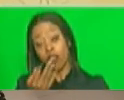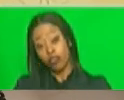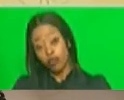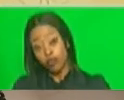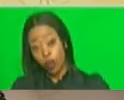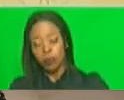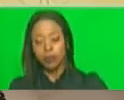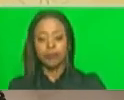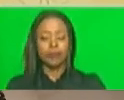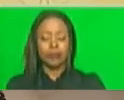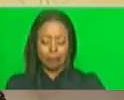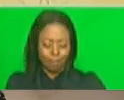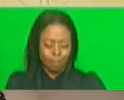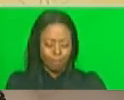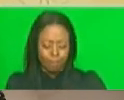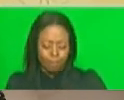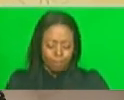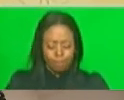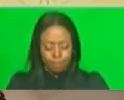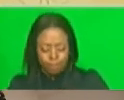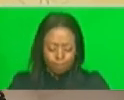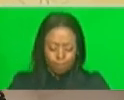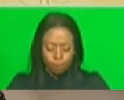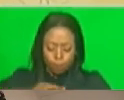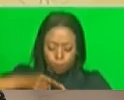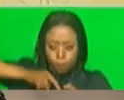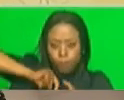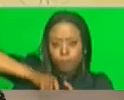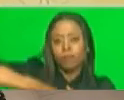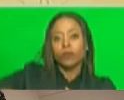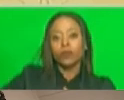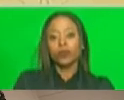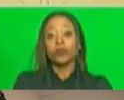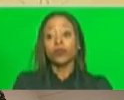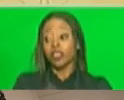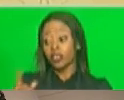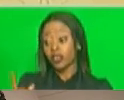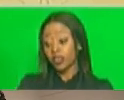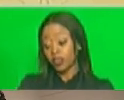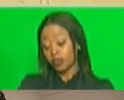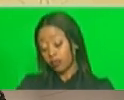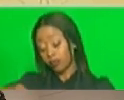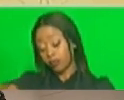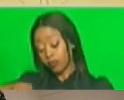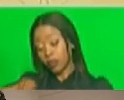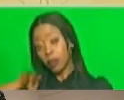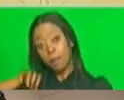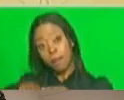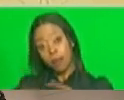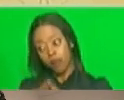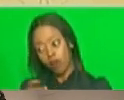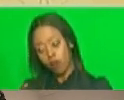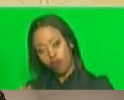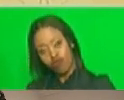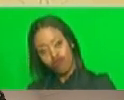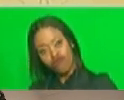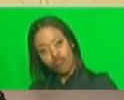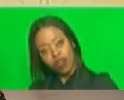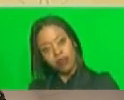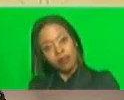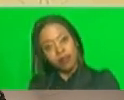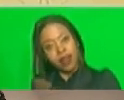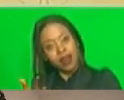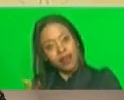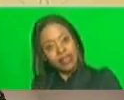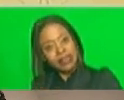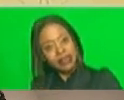stringent testing a chip pocket found on one of the children who had died